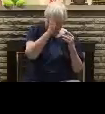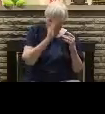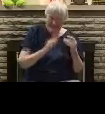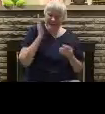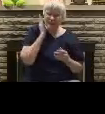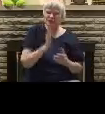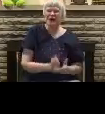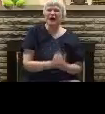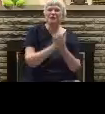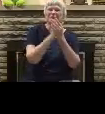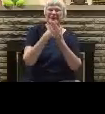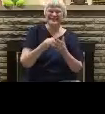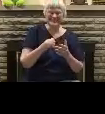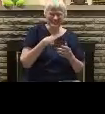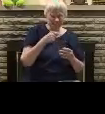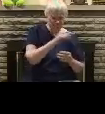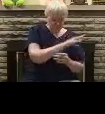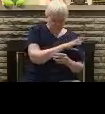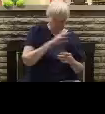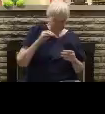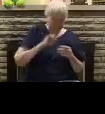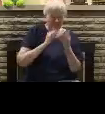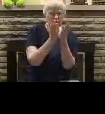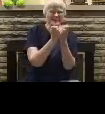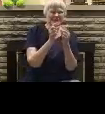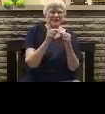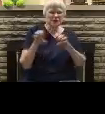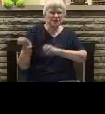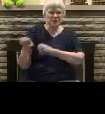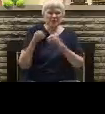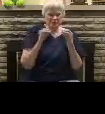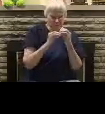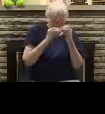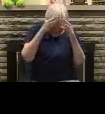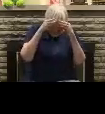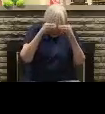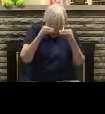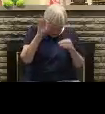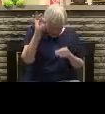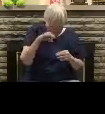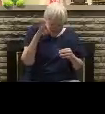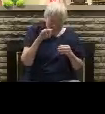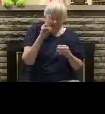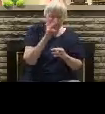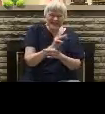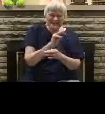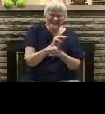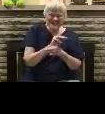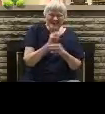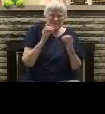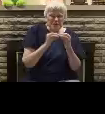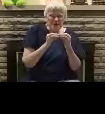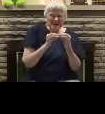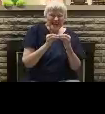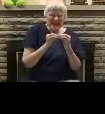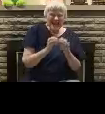week of work And get through this And then we just All we want to do is more of what we're doing